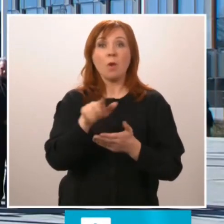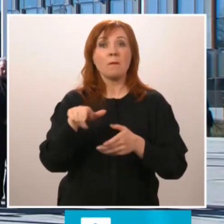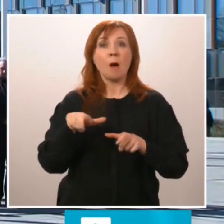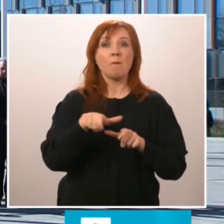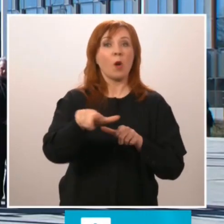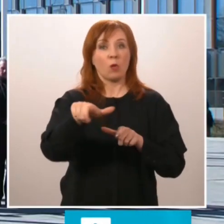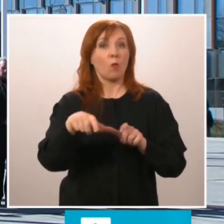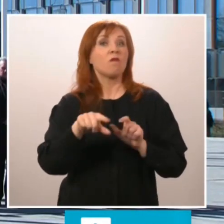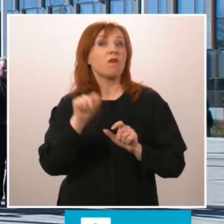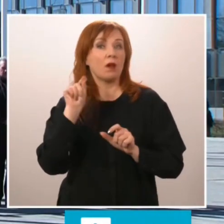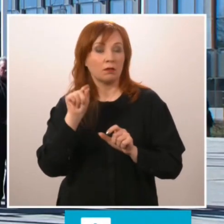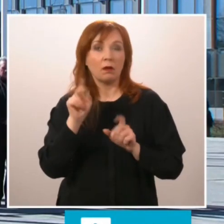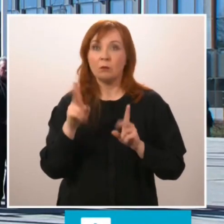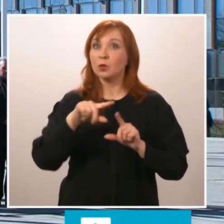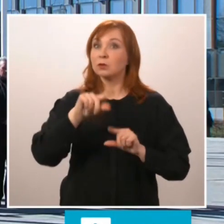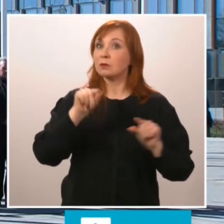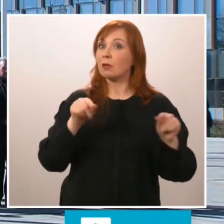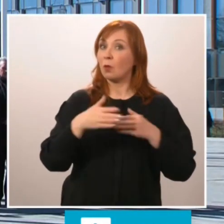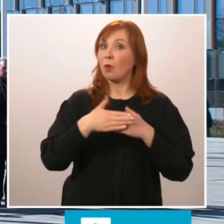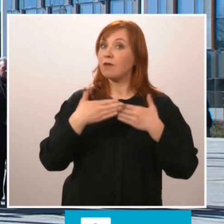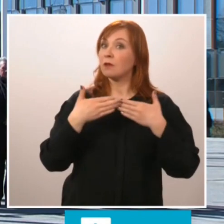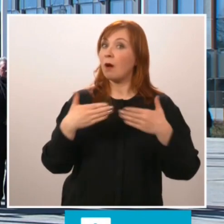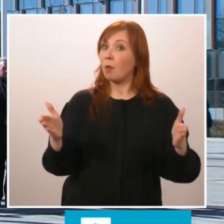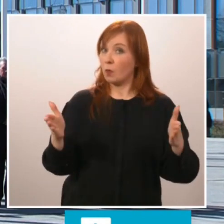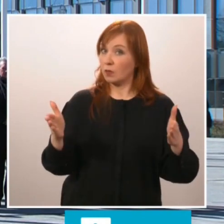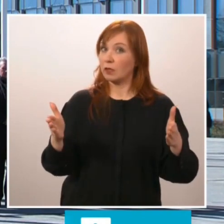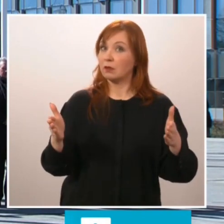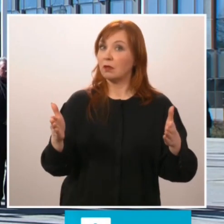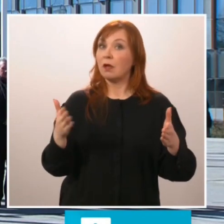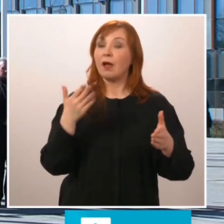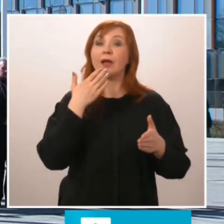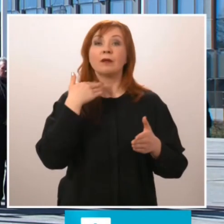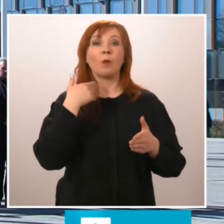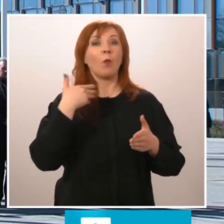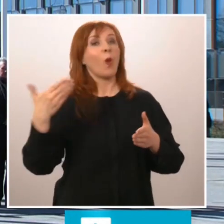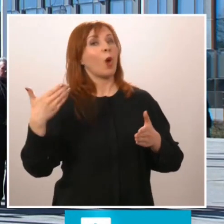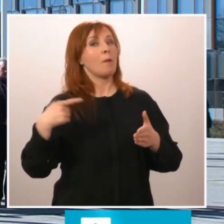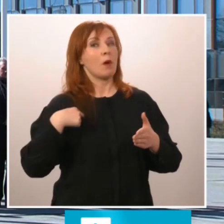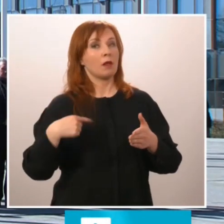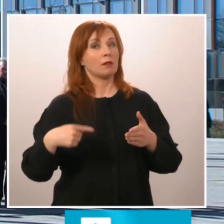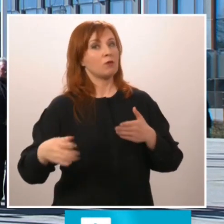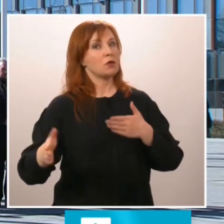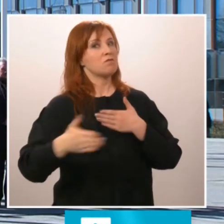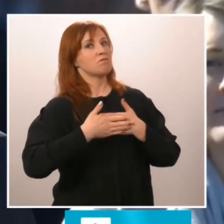door remains open and no one can close it with force or coercion.